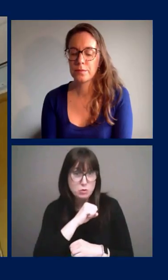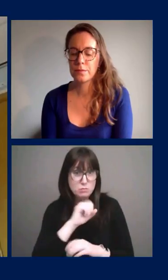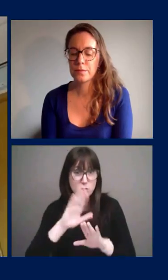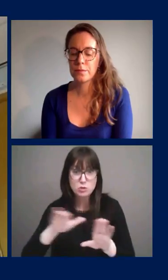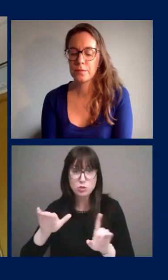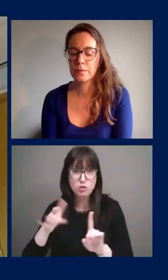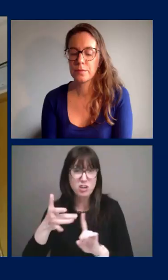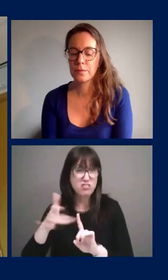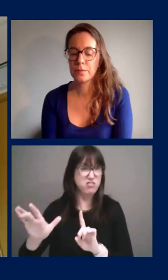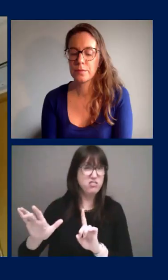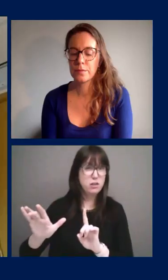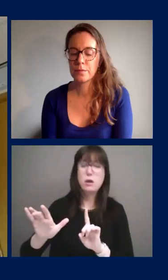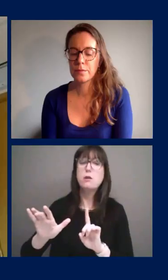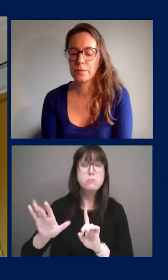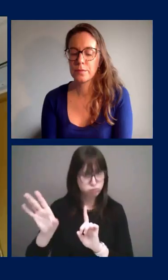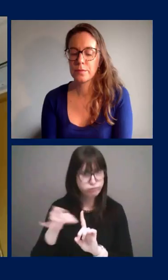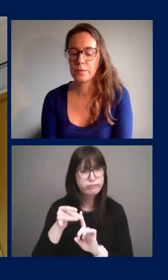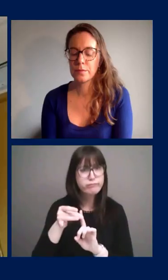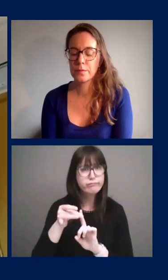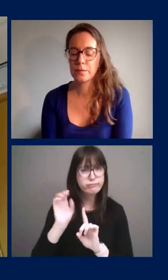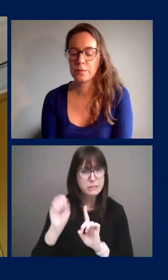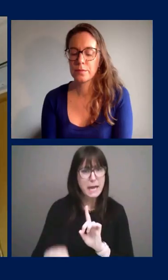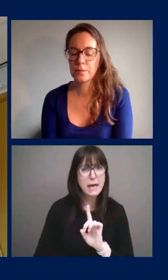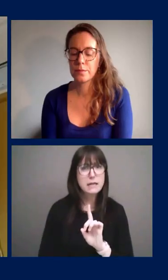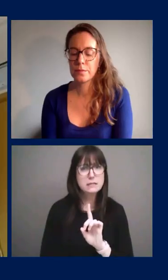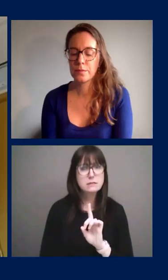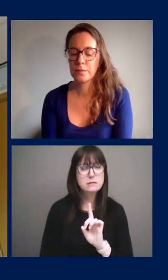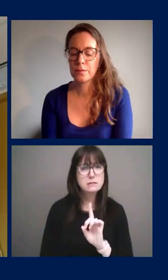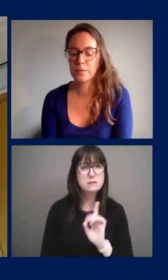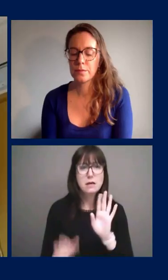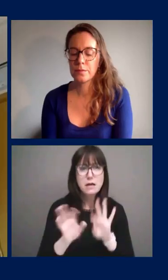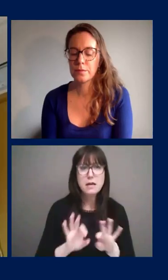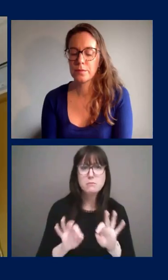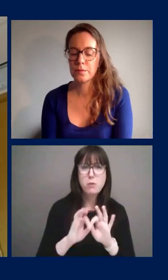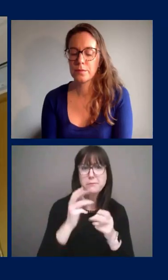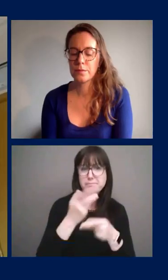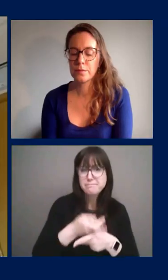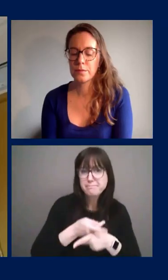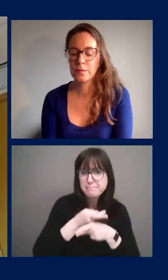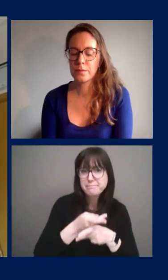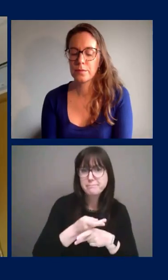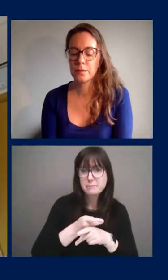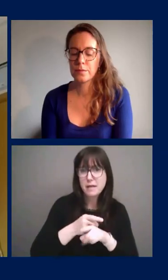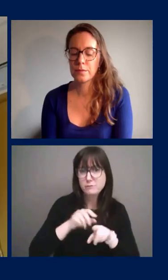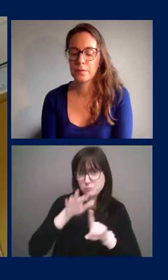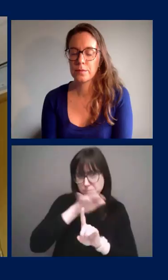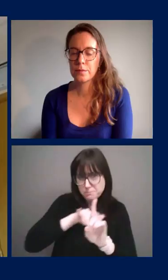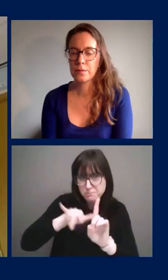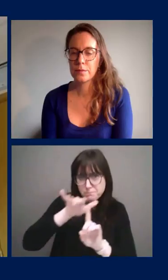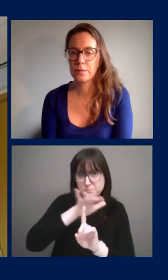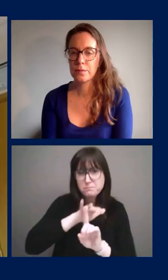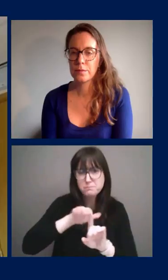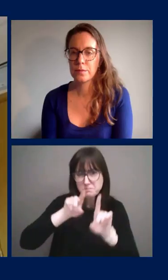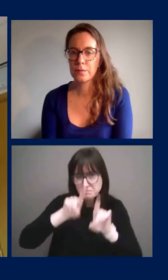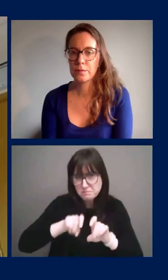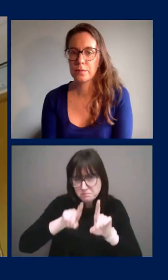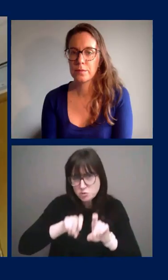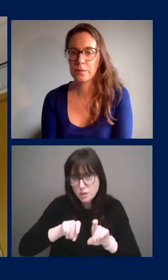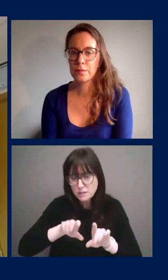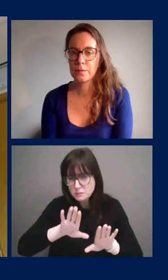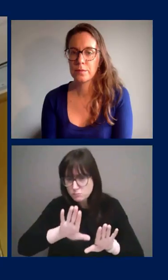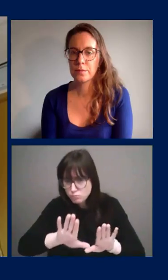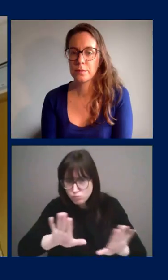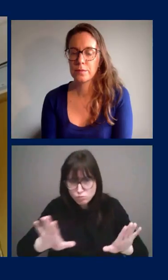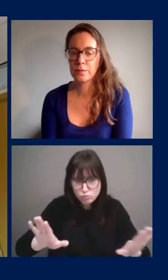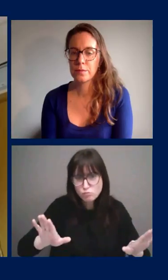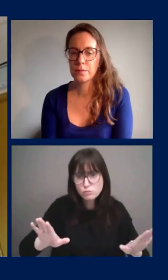assume that we need to take all the precautions of screening for illness making sure we're checking if people have